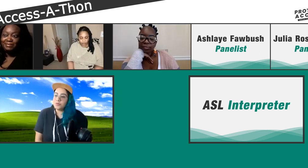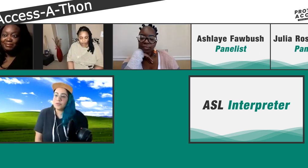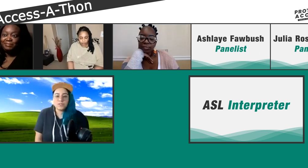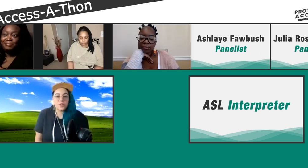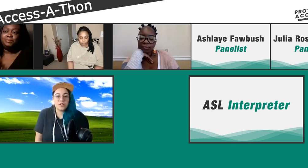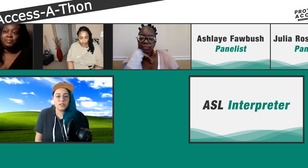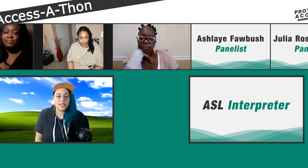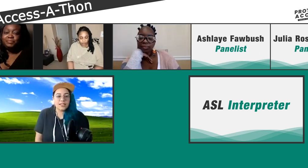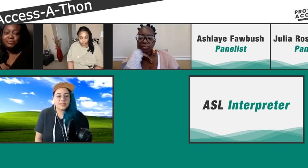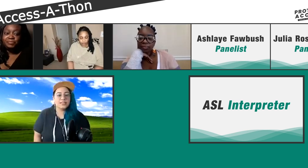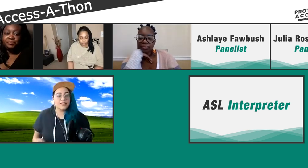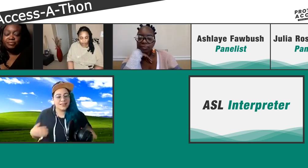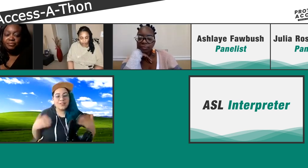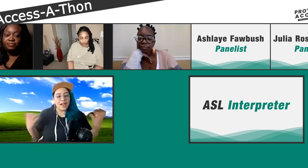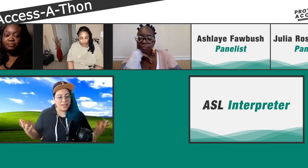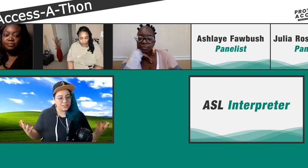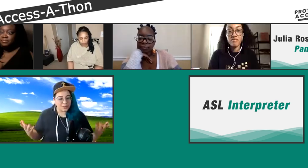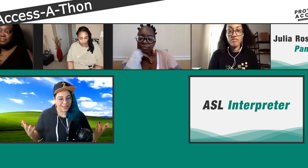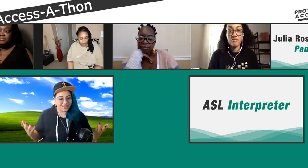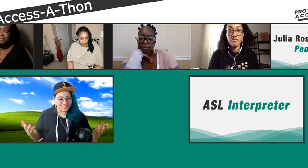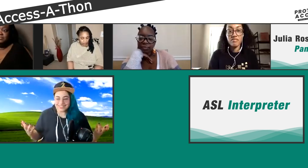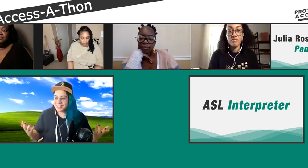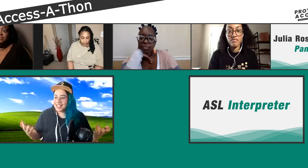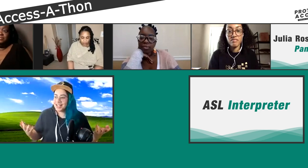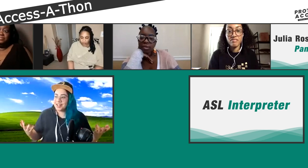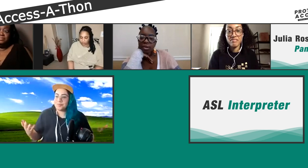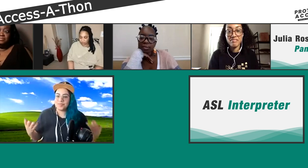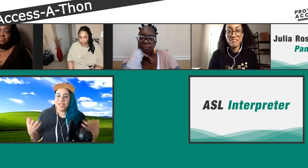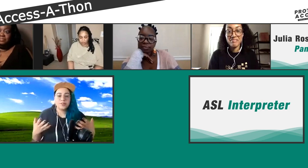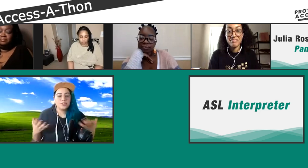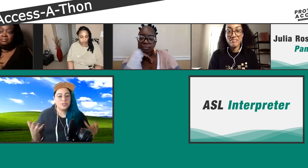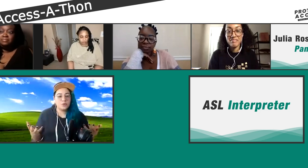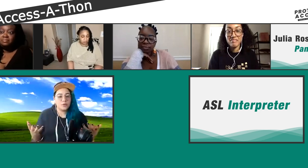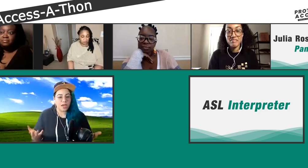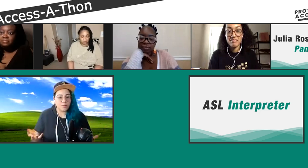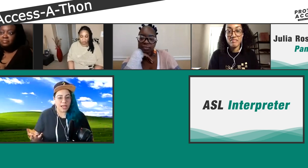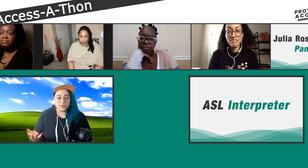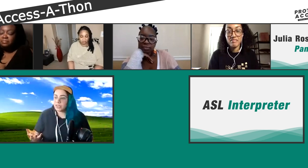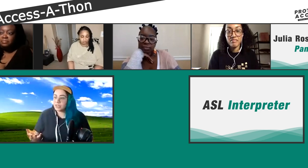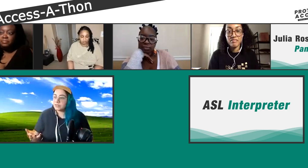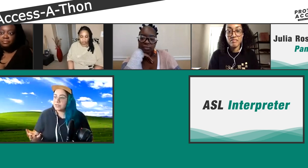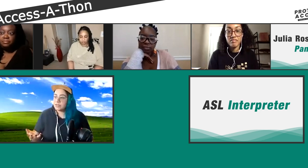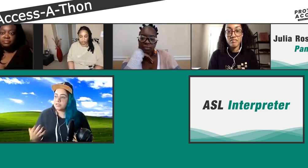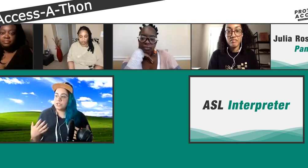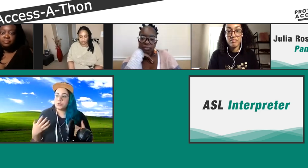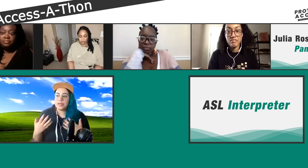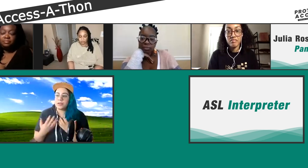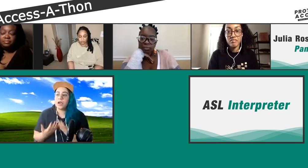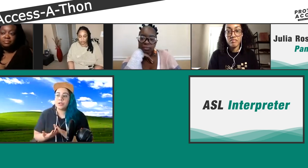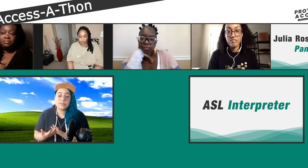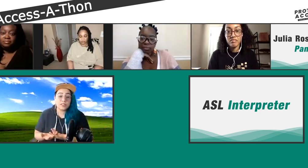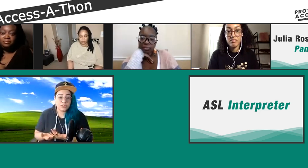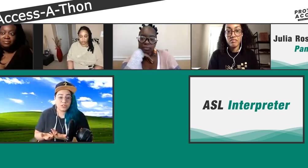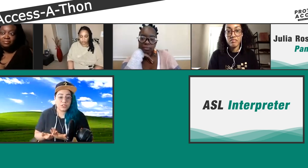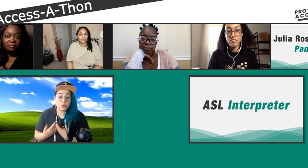So first of all, I guess, kind of how the hell did we get here? How did you become an advocate? Did you make a